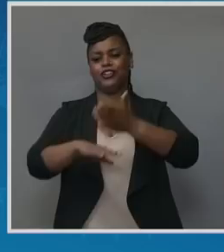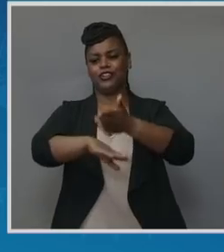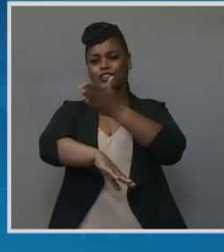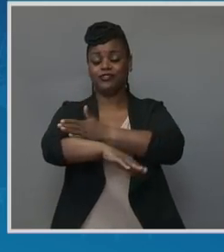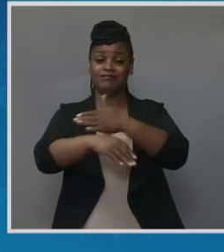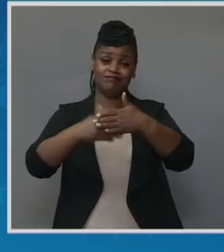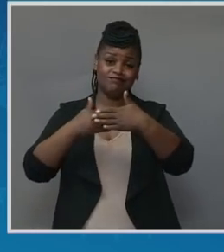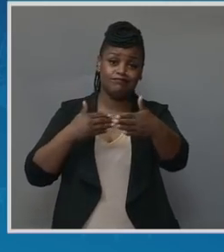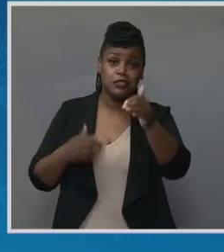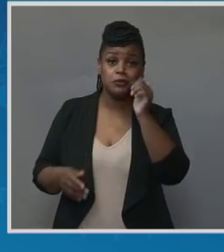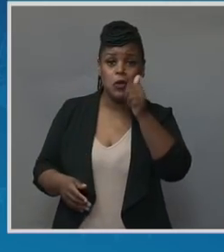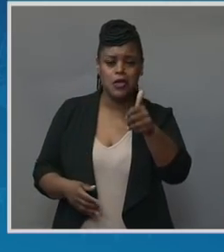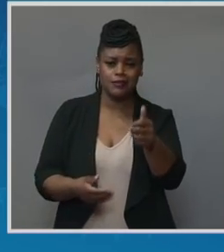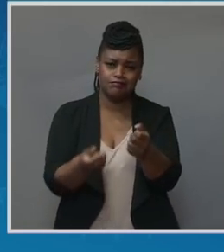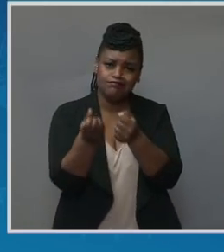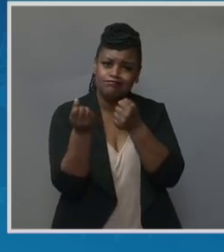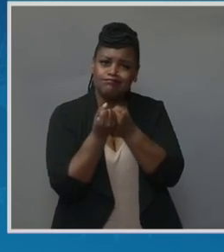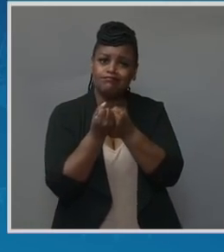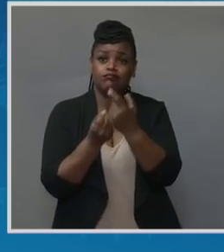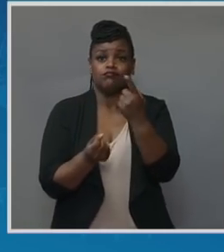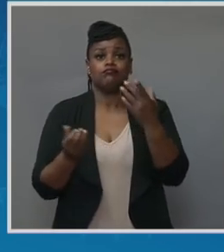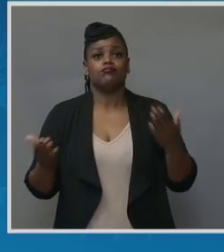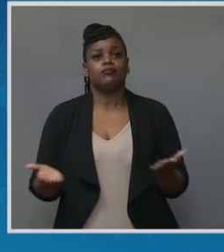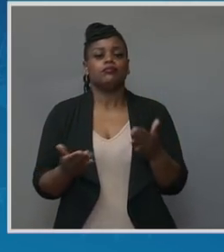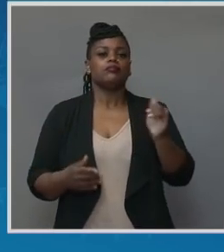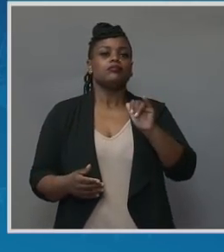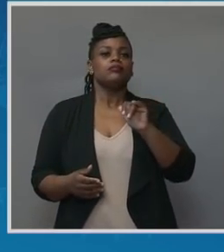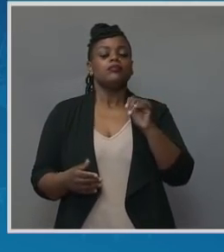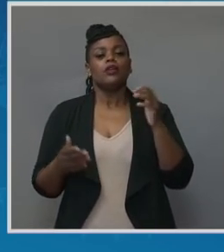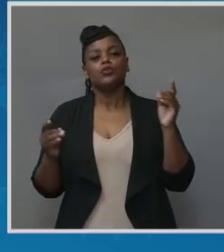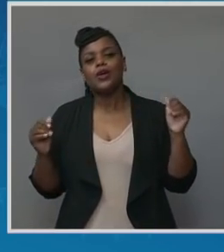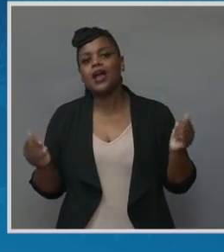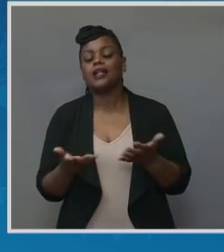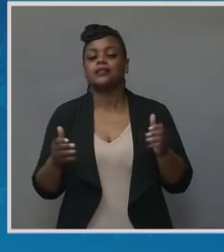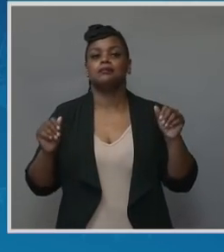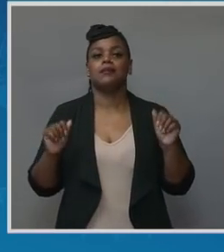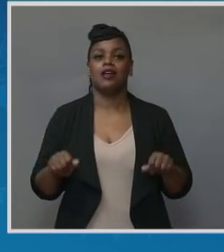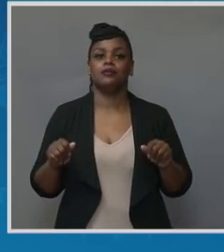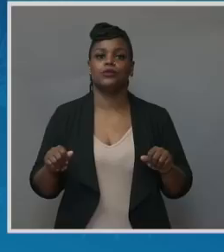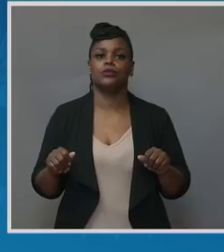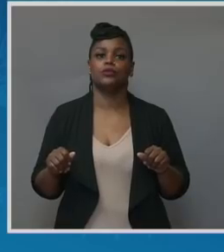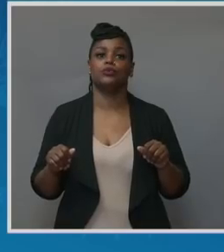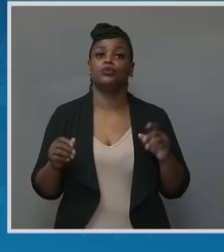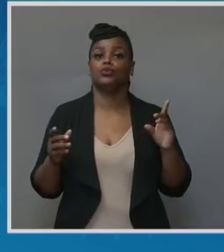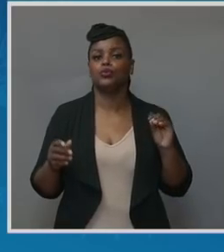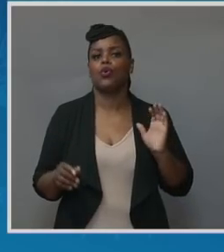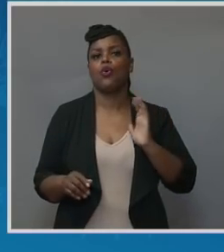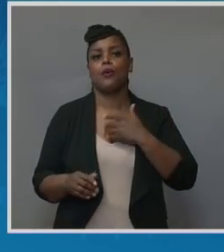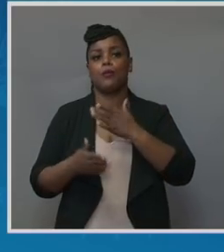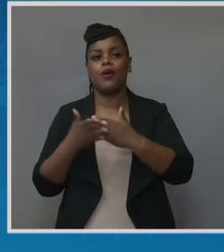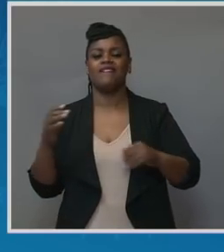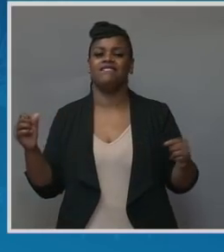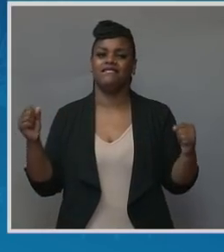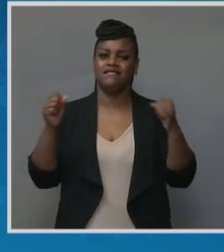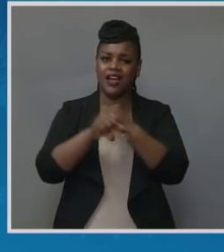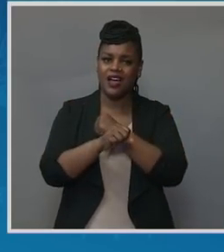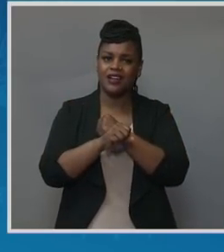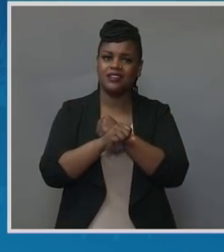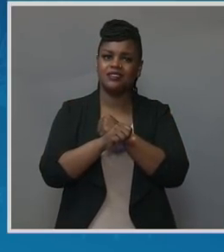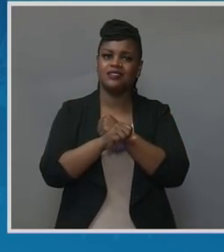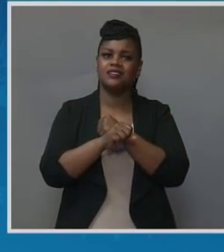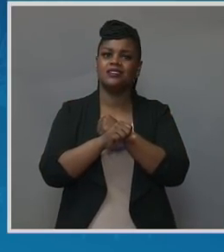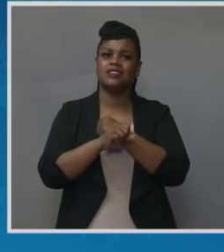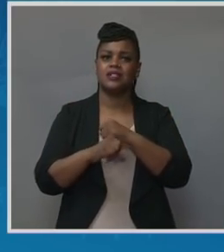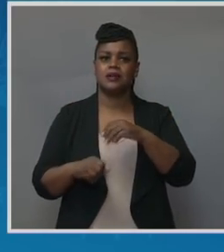everyone on this stage as we do everything we can to do our part in fighting black maternal mortality. Thank